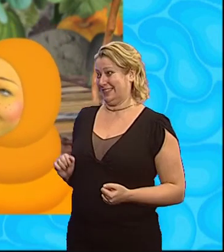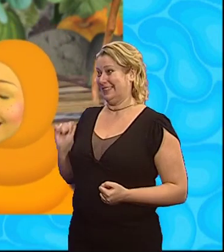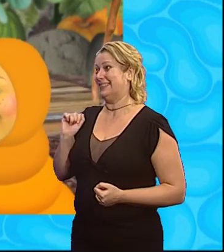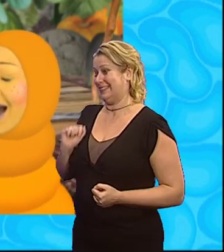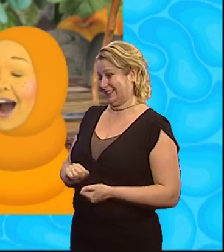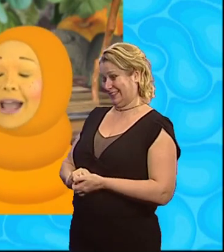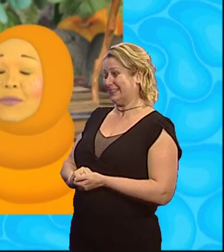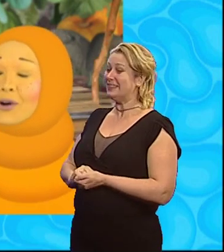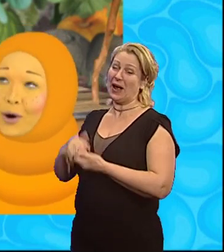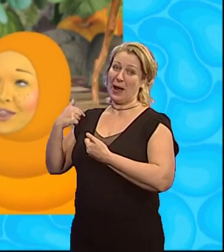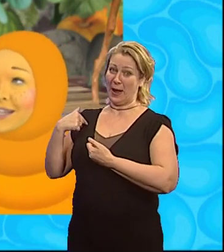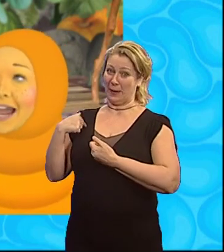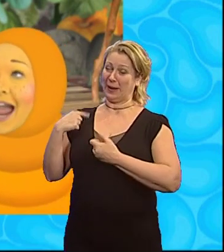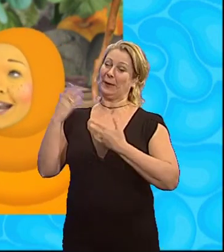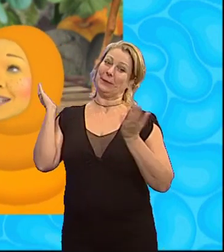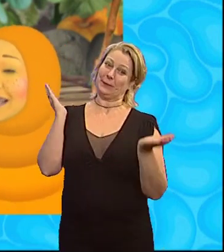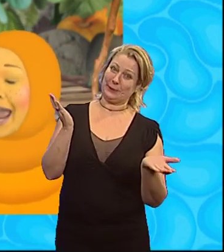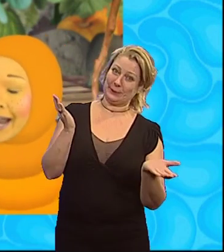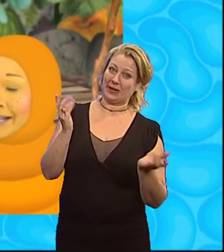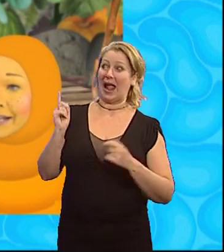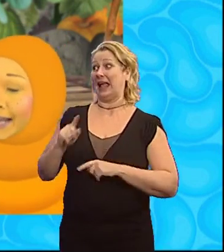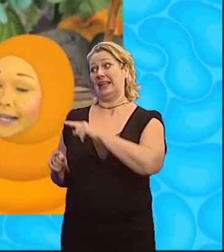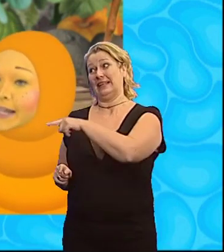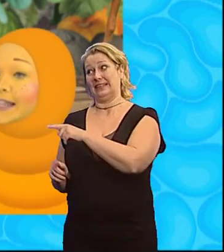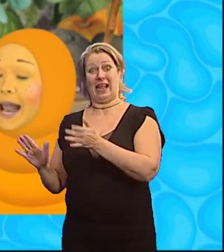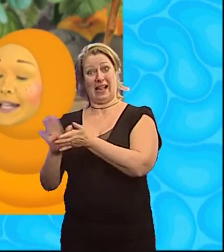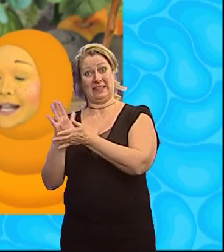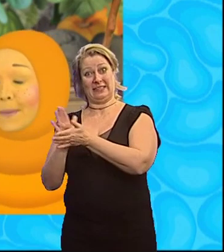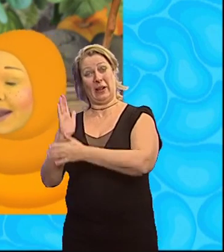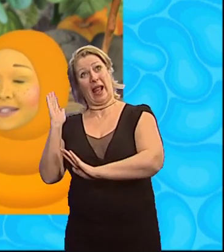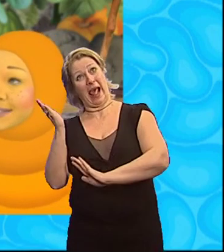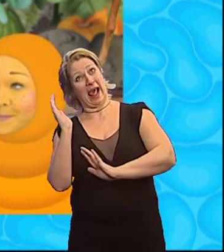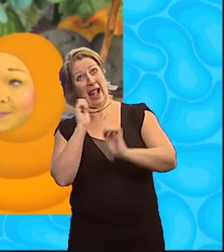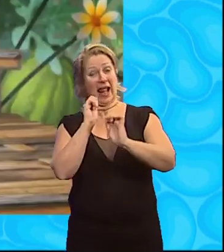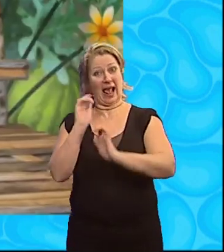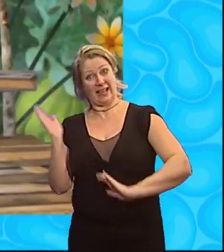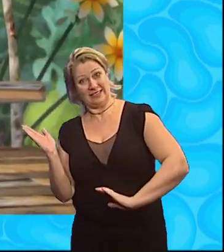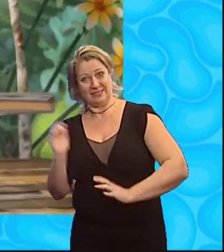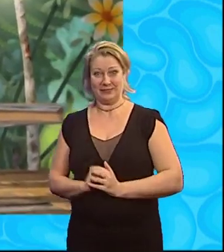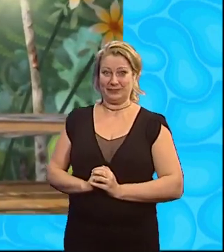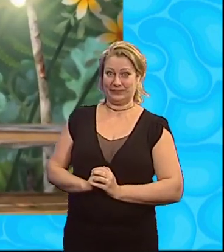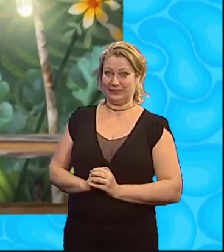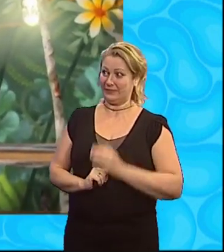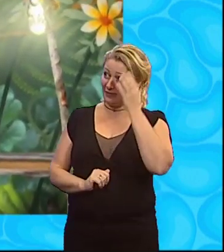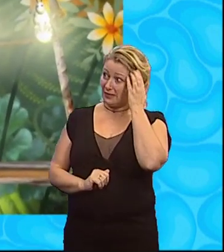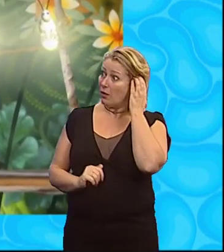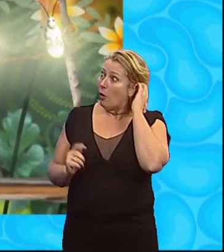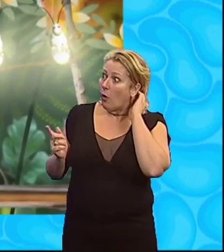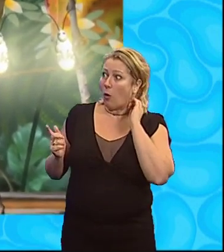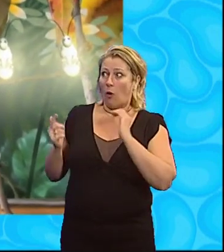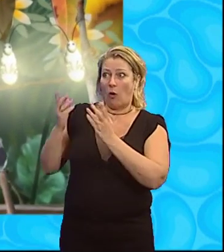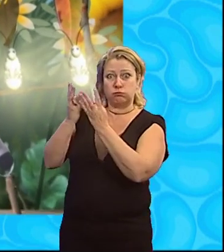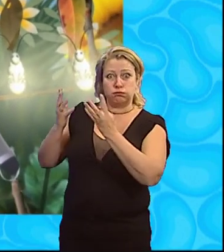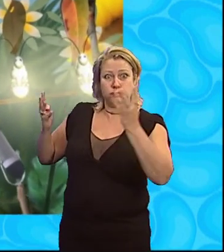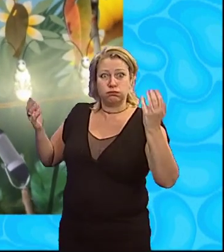Girl I'm the host And Ken is the entertainment Scrap Boy's done a great